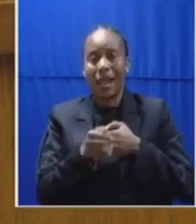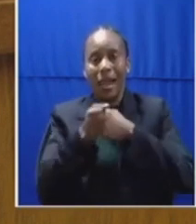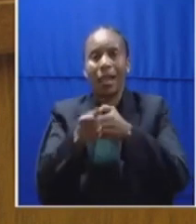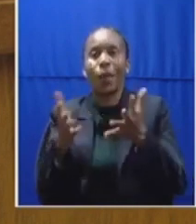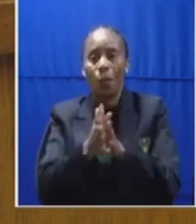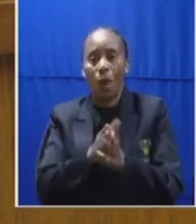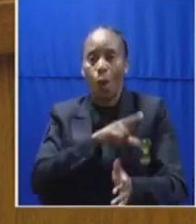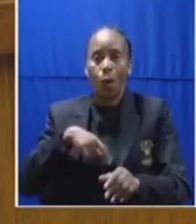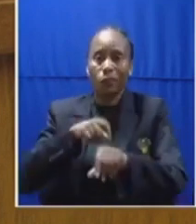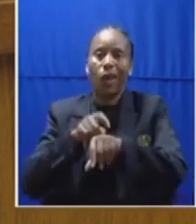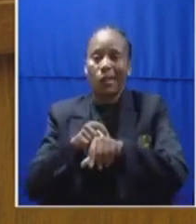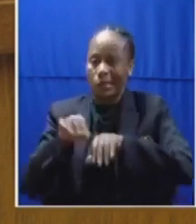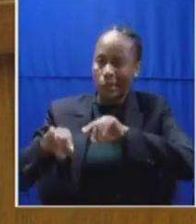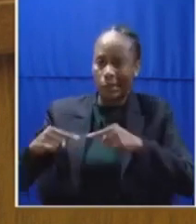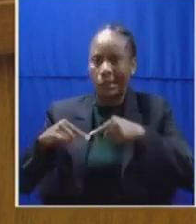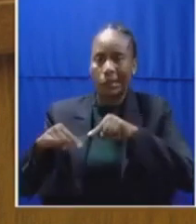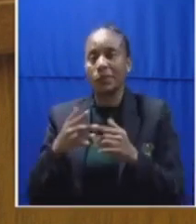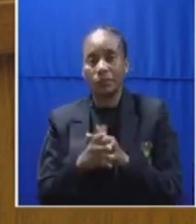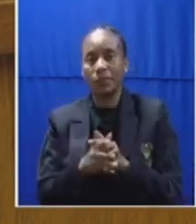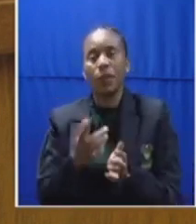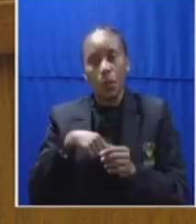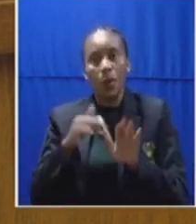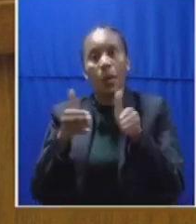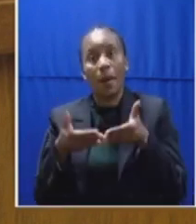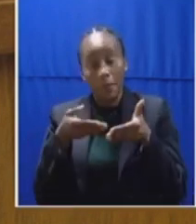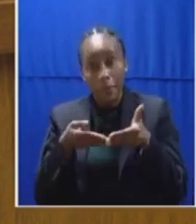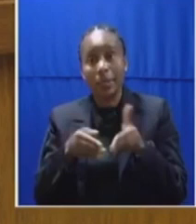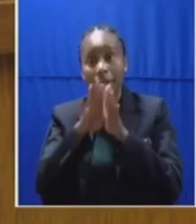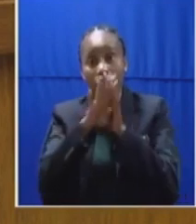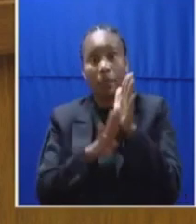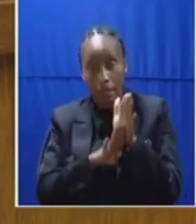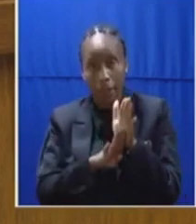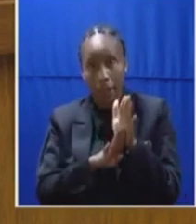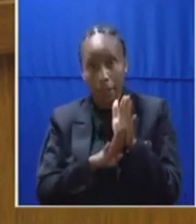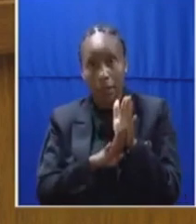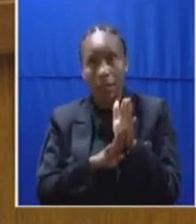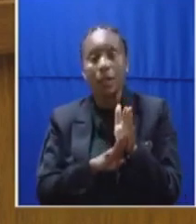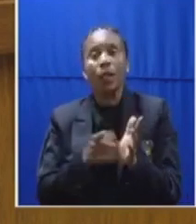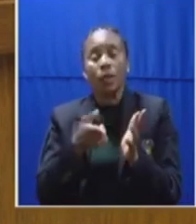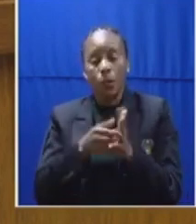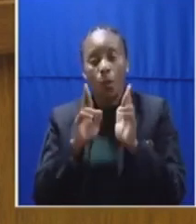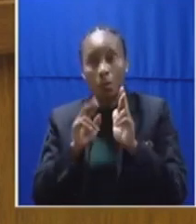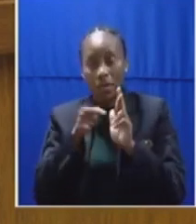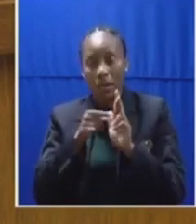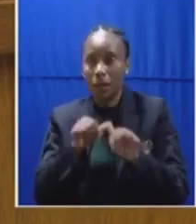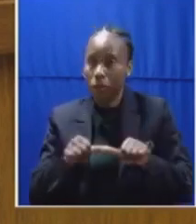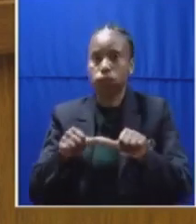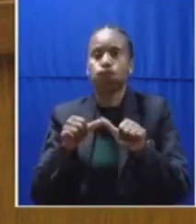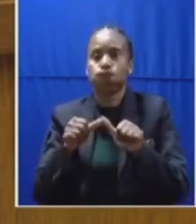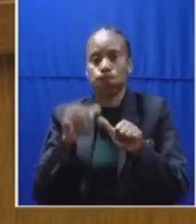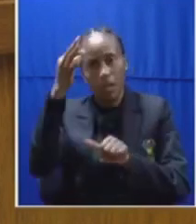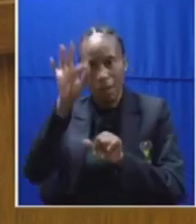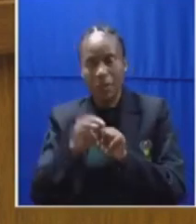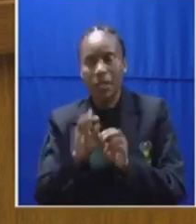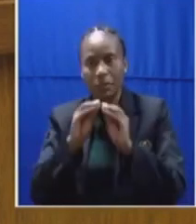welcome the PIC board and the bill and we will it will go a long way in improving governance. We welcome the inclusion of